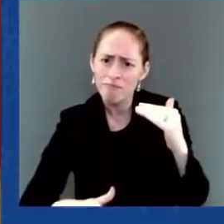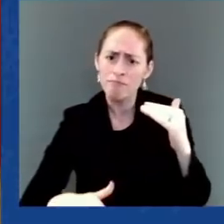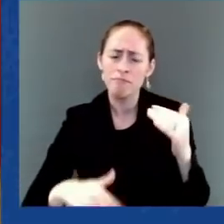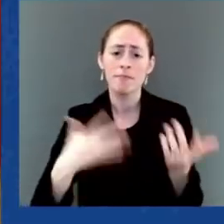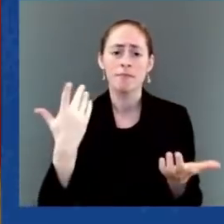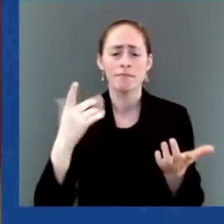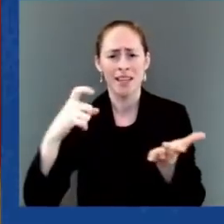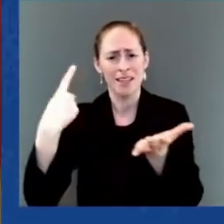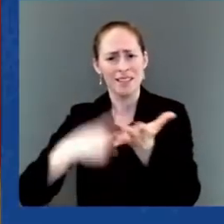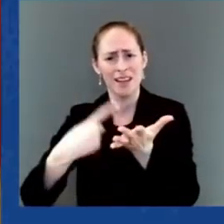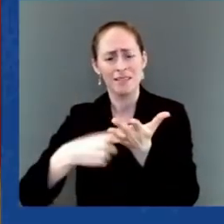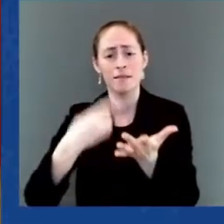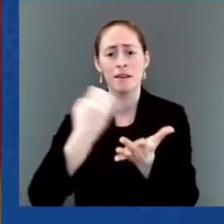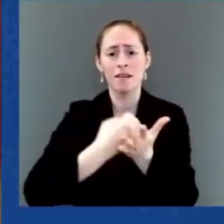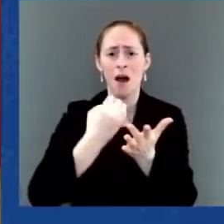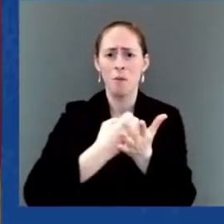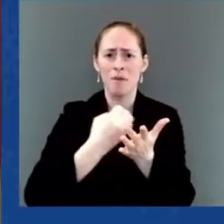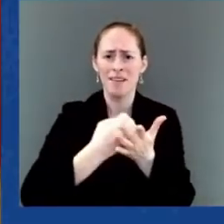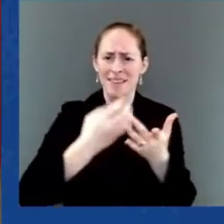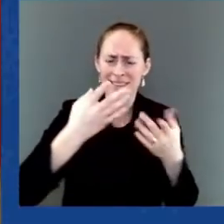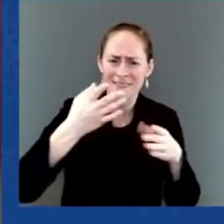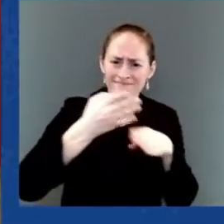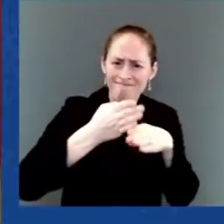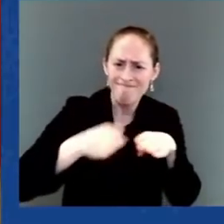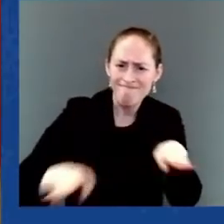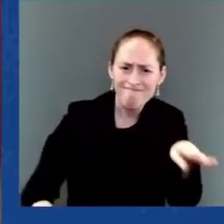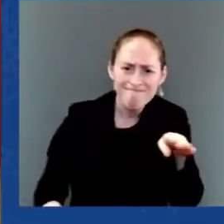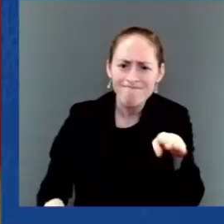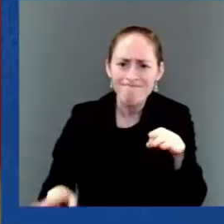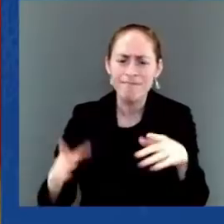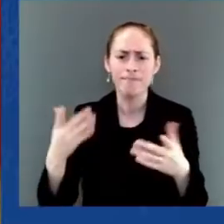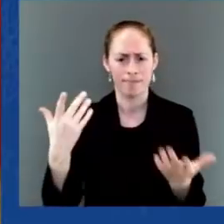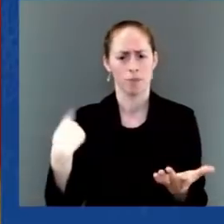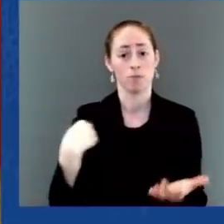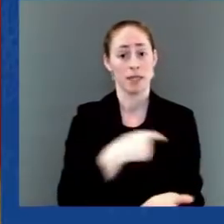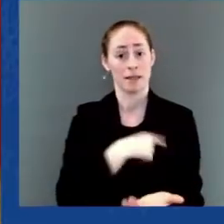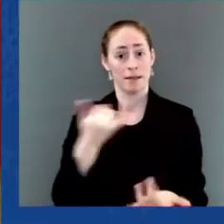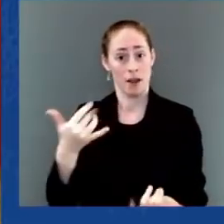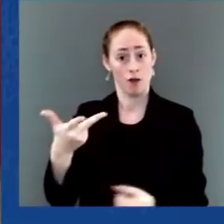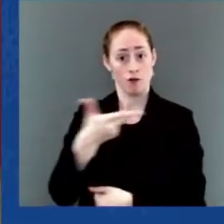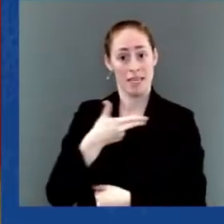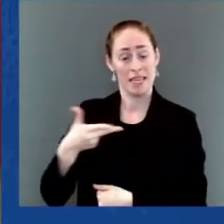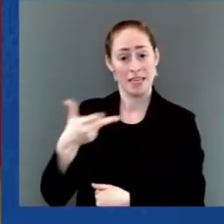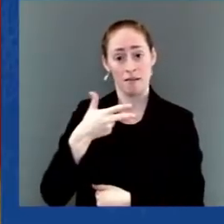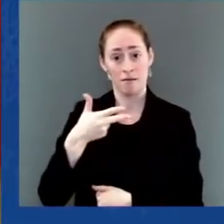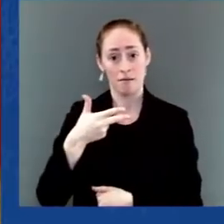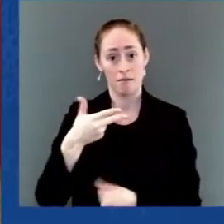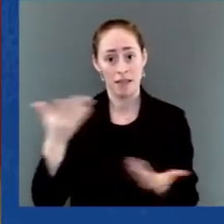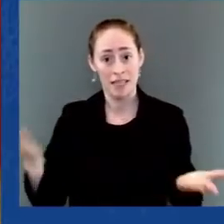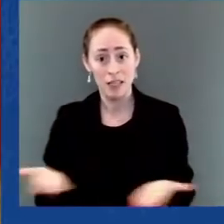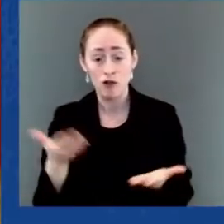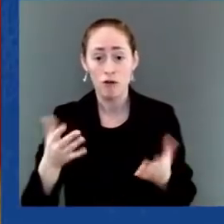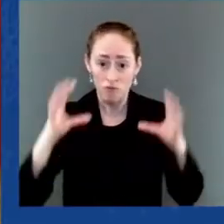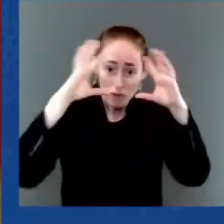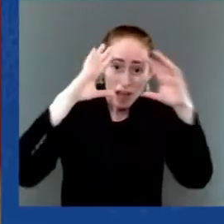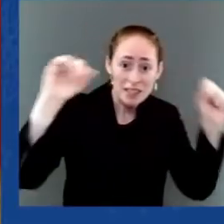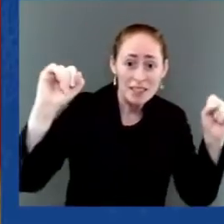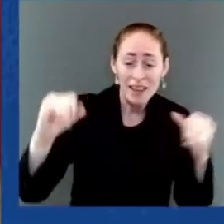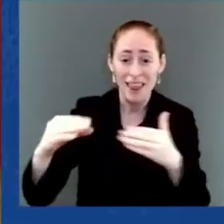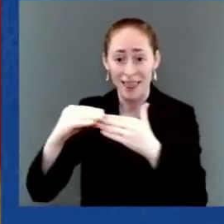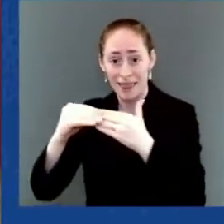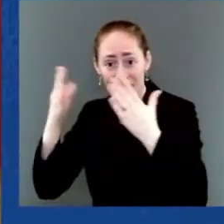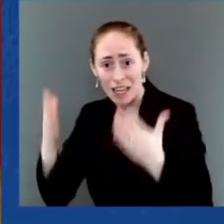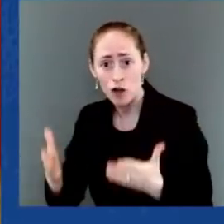an innate understanding that our diversity is an enormous strength, that we are best able to reach our